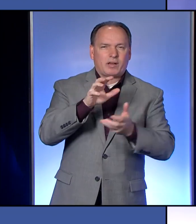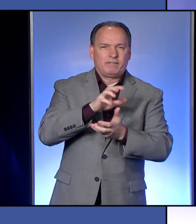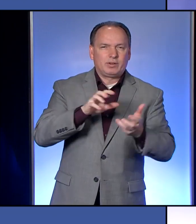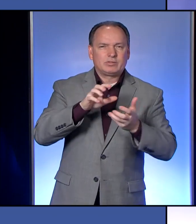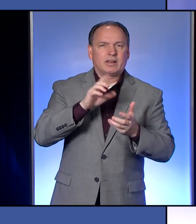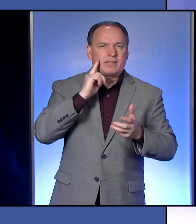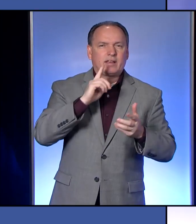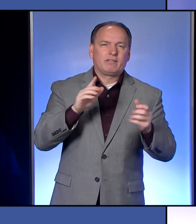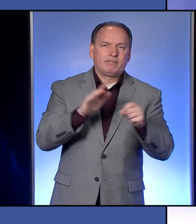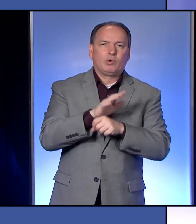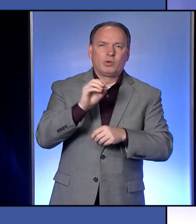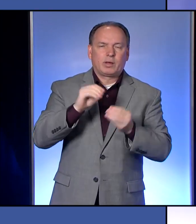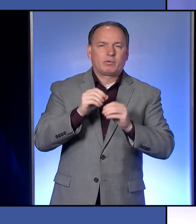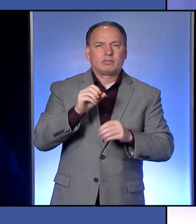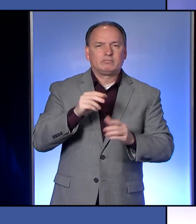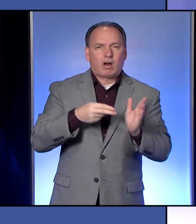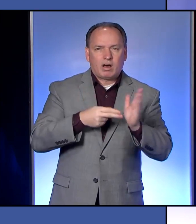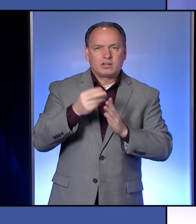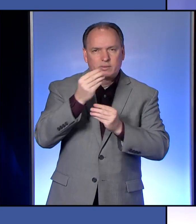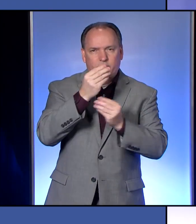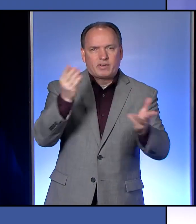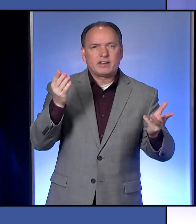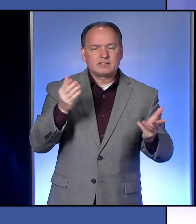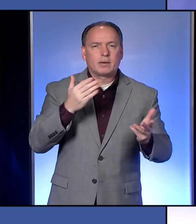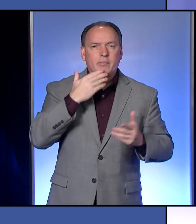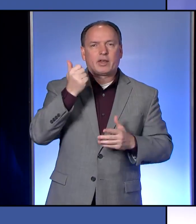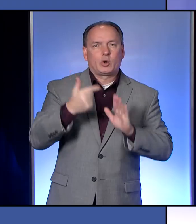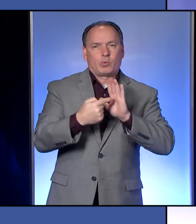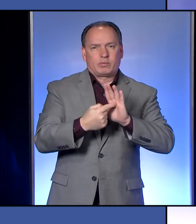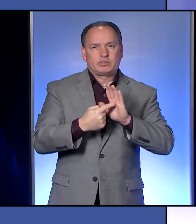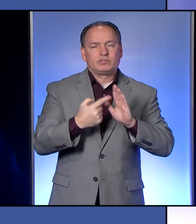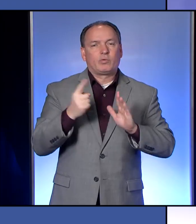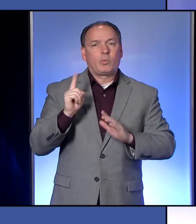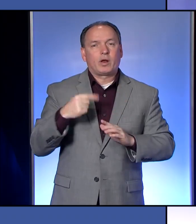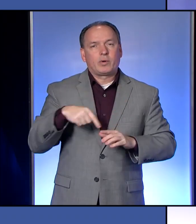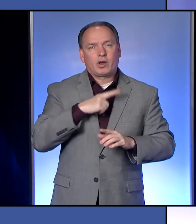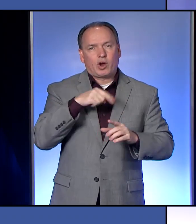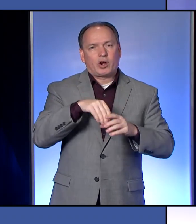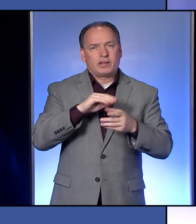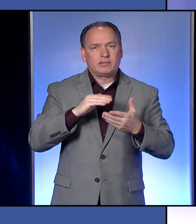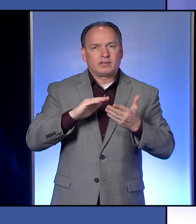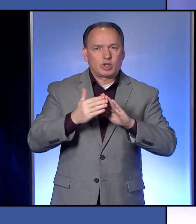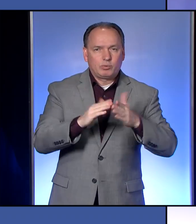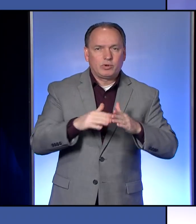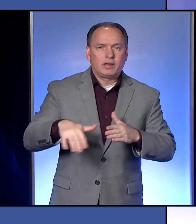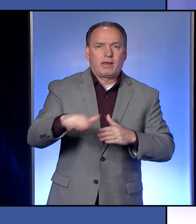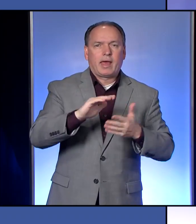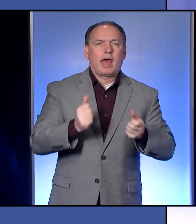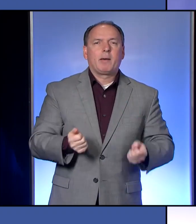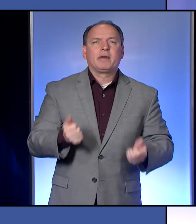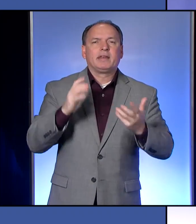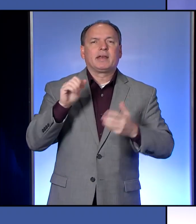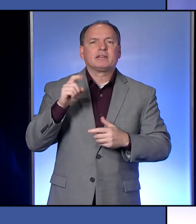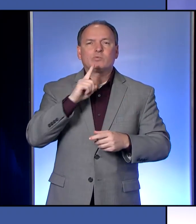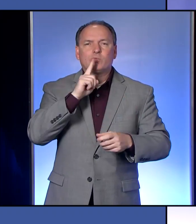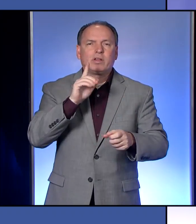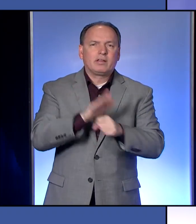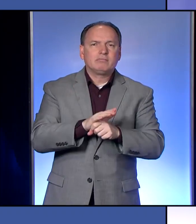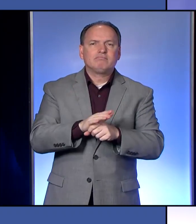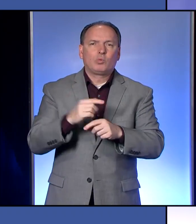We think that the full number just honestly gives a better representation of where we are in our community and how many cases we're really dealing with.